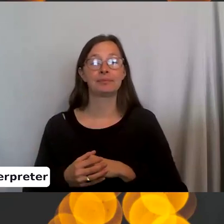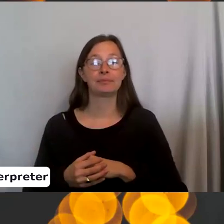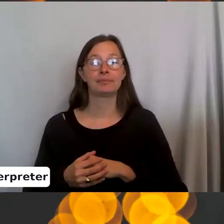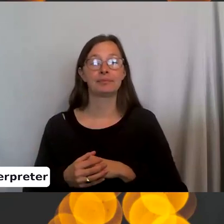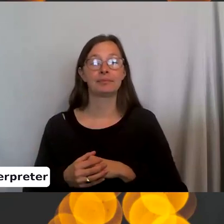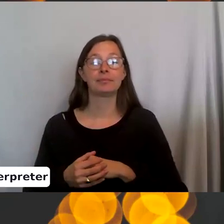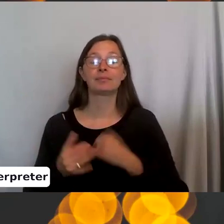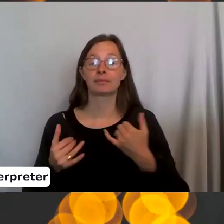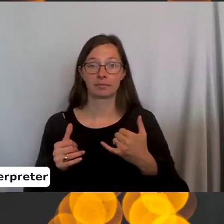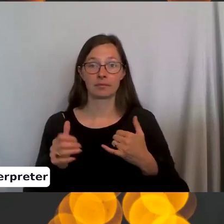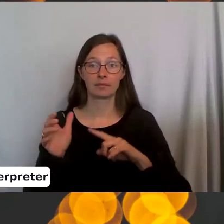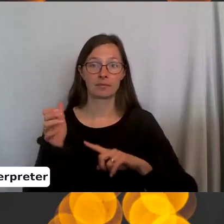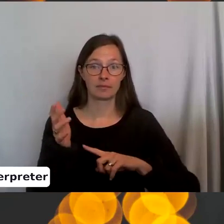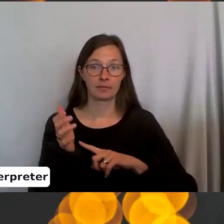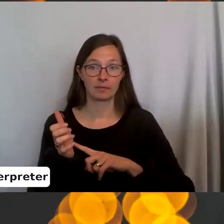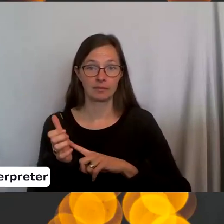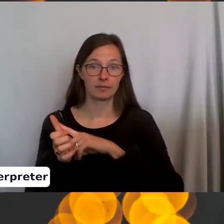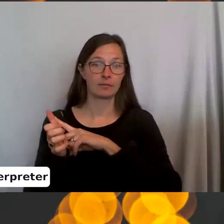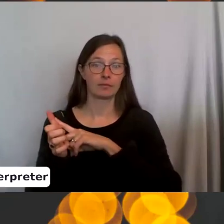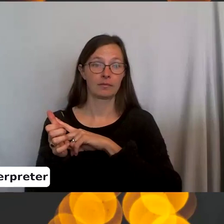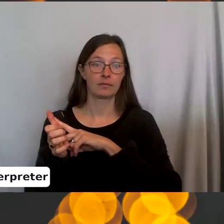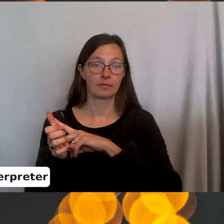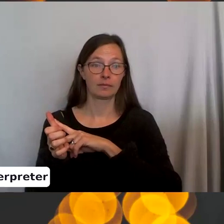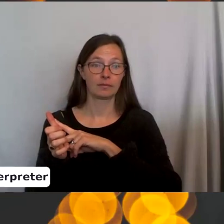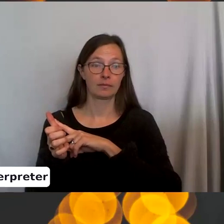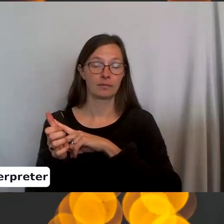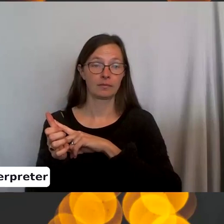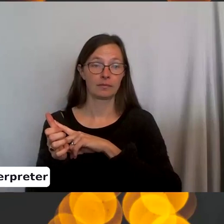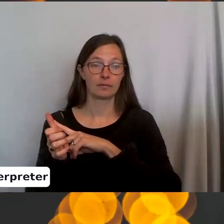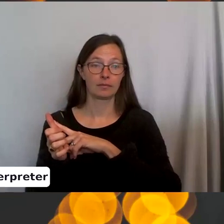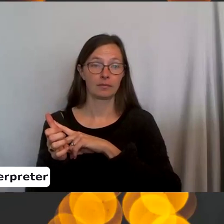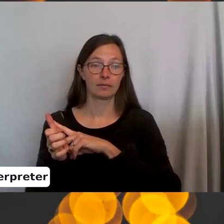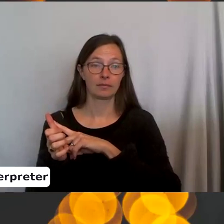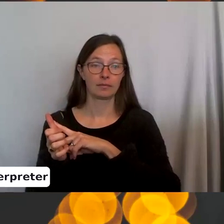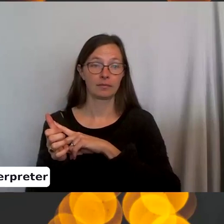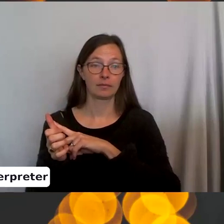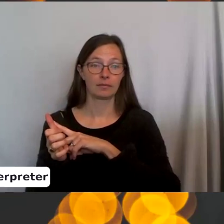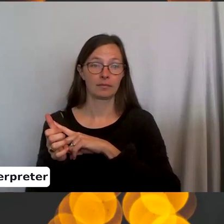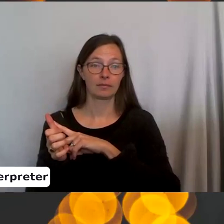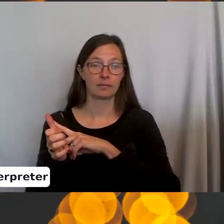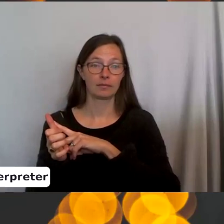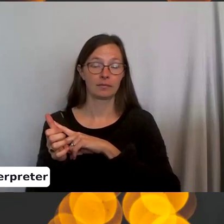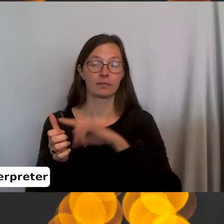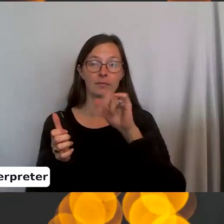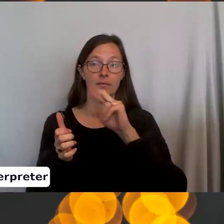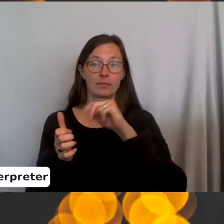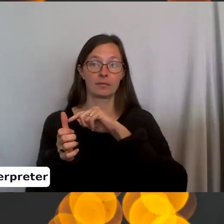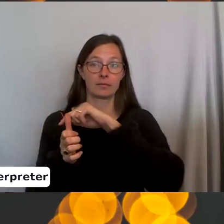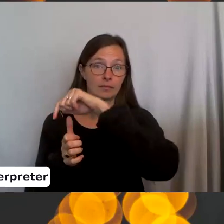Now you're going to stick the needle through this part, wrap the yarn around the needle,